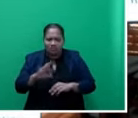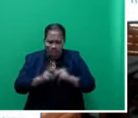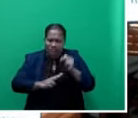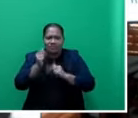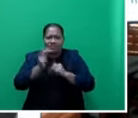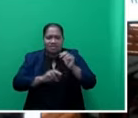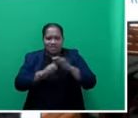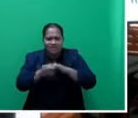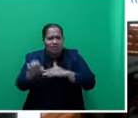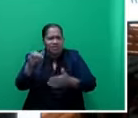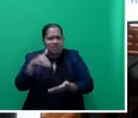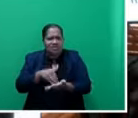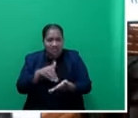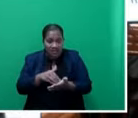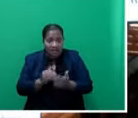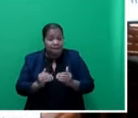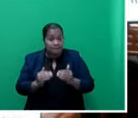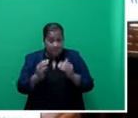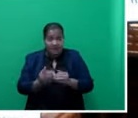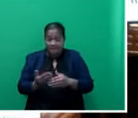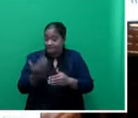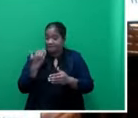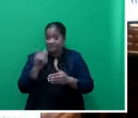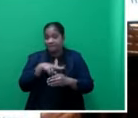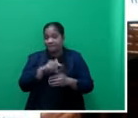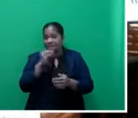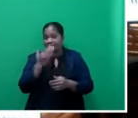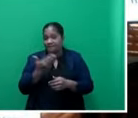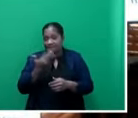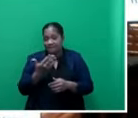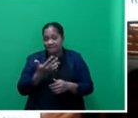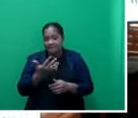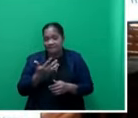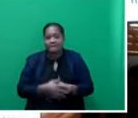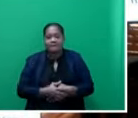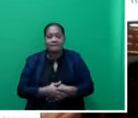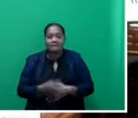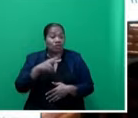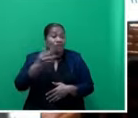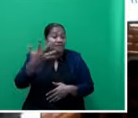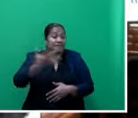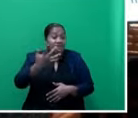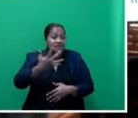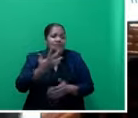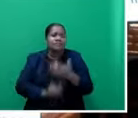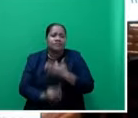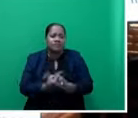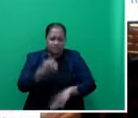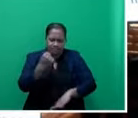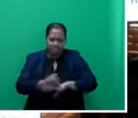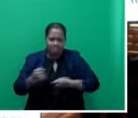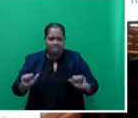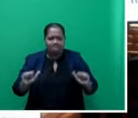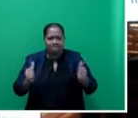Let me go back to 2015, Mr. Speaker, sir. Mr. Speaker, in 2015, government completed